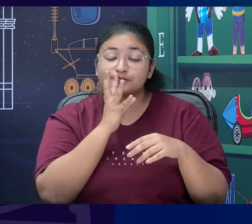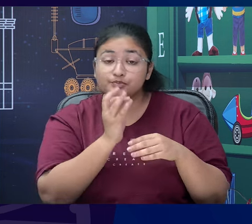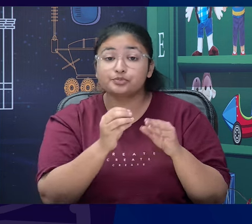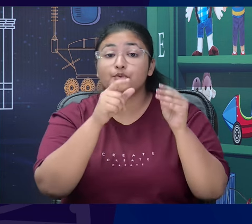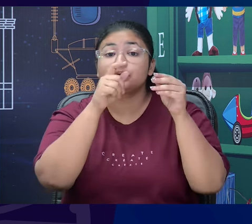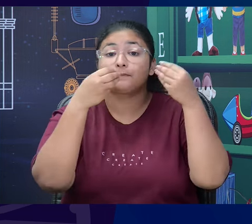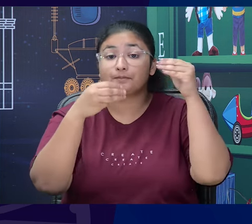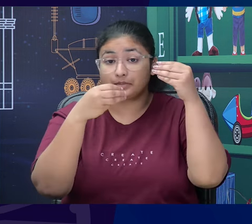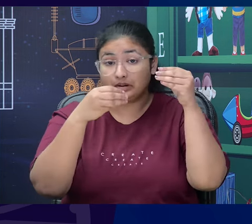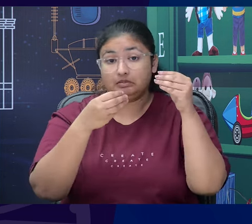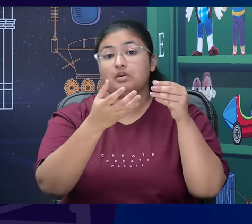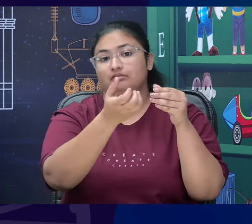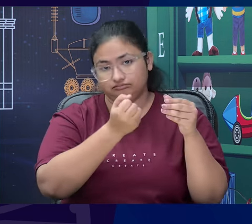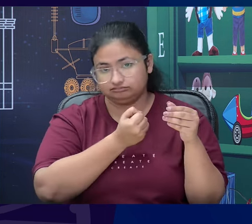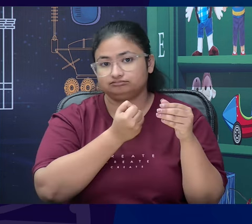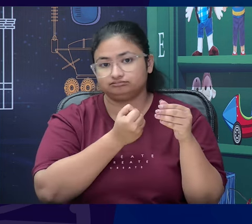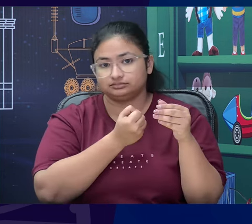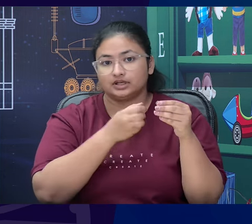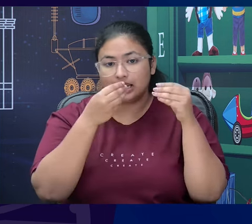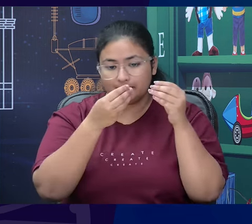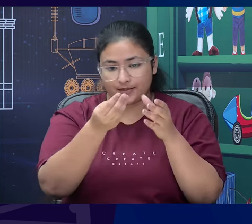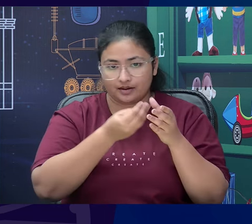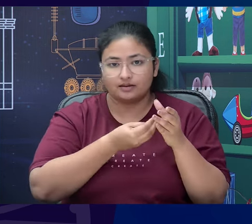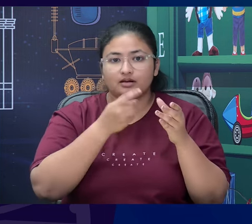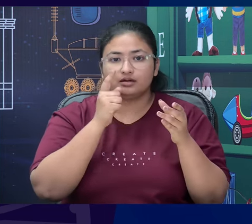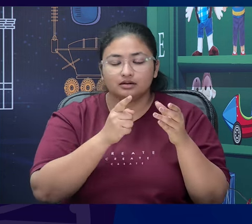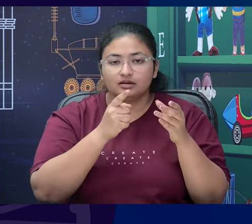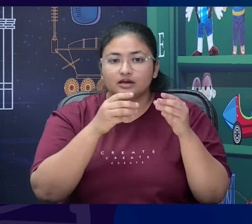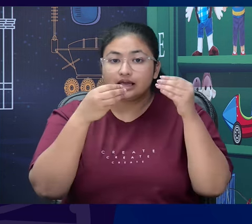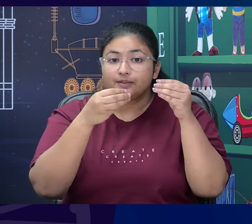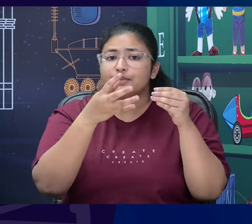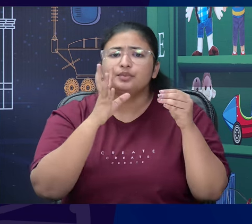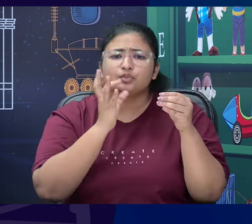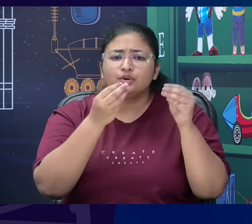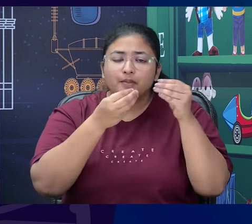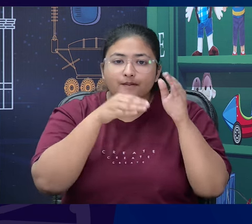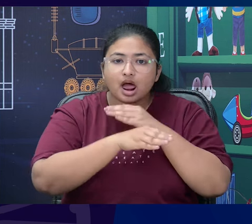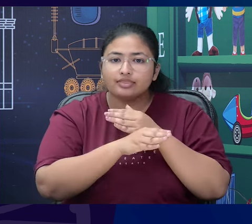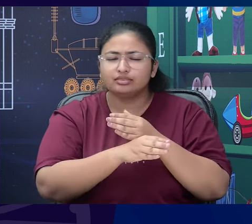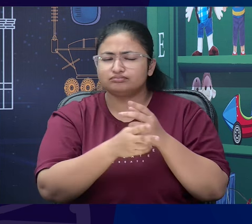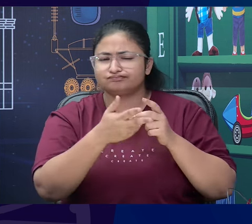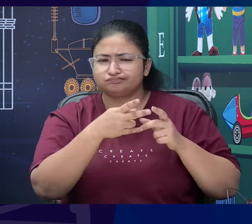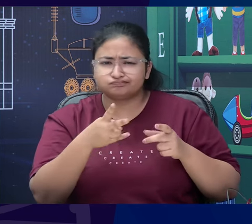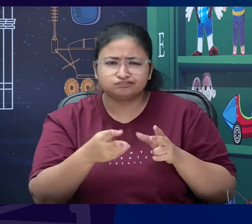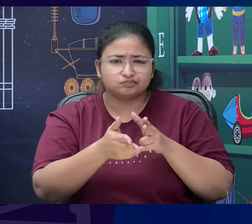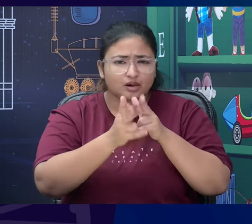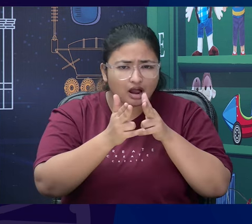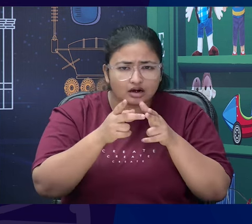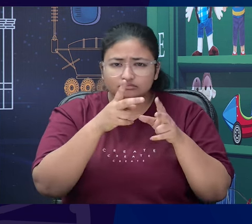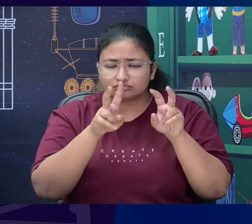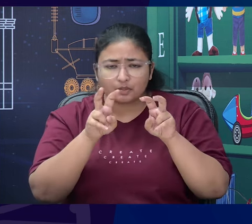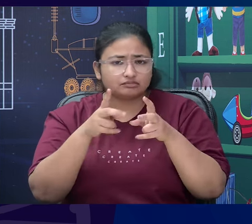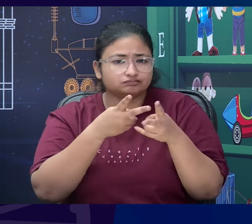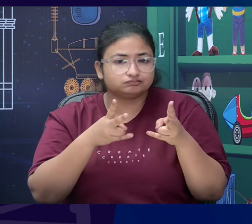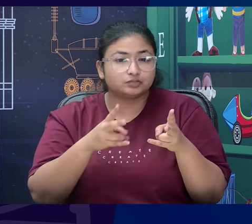may well affect the course of history in that thought is the drama is there not. So, that is how you know the setting is set